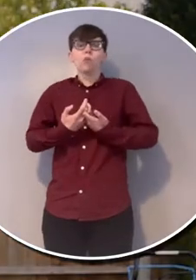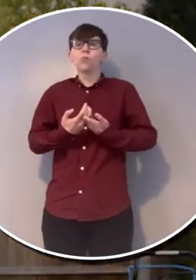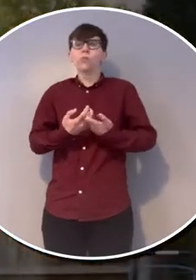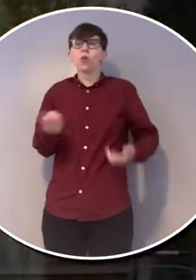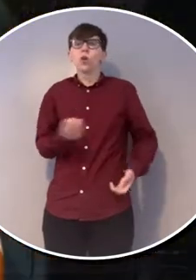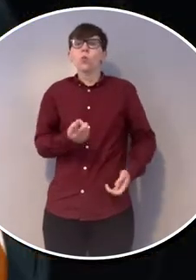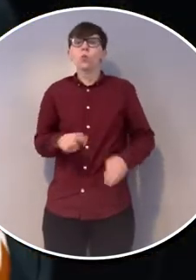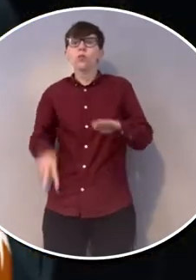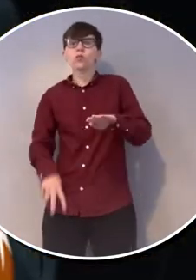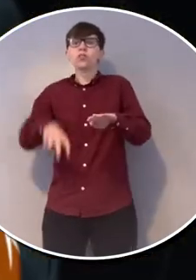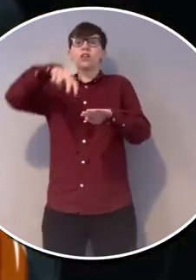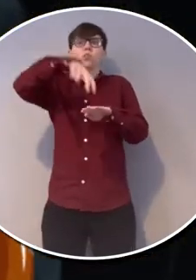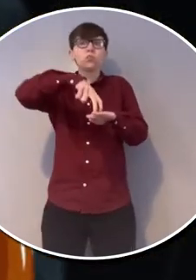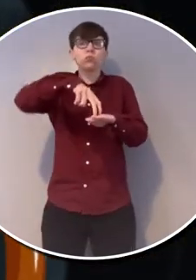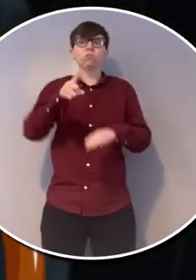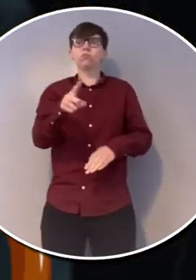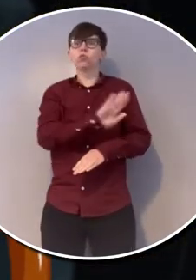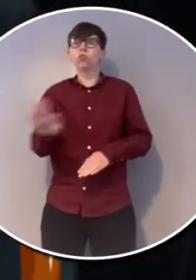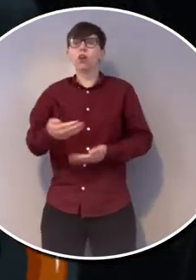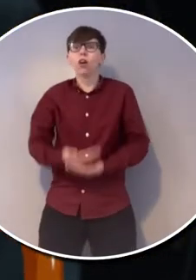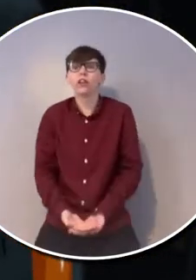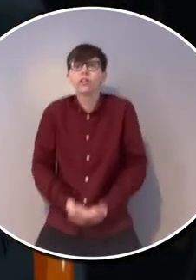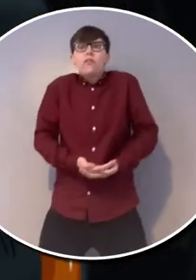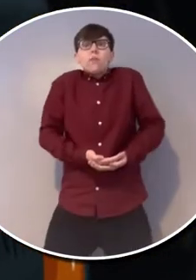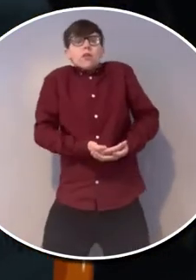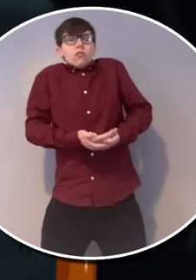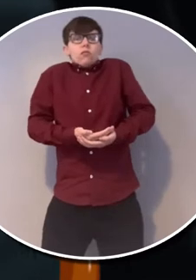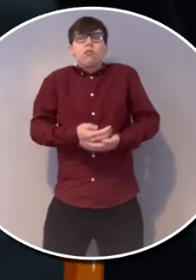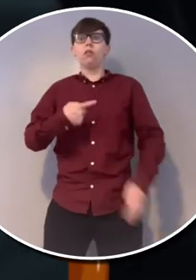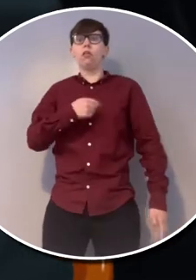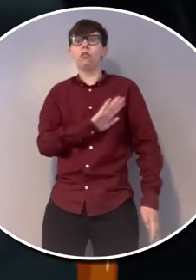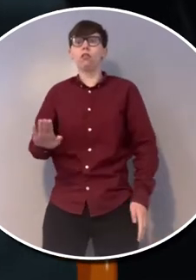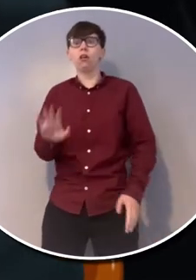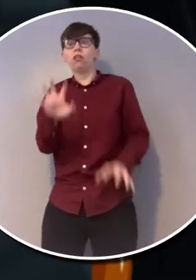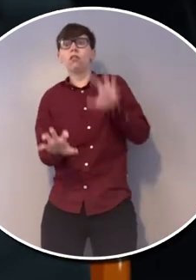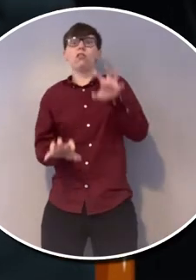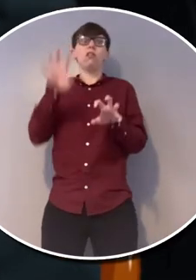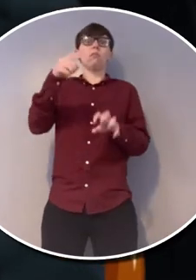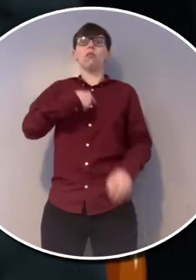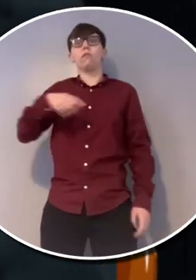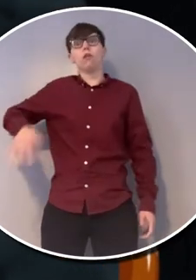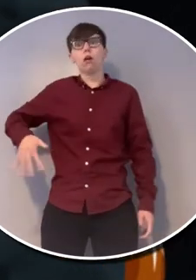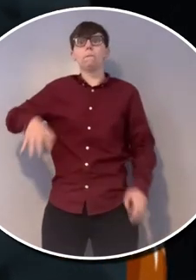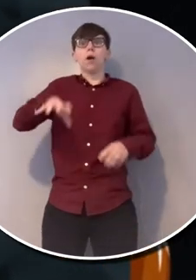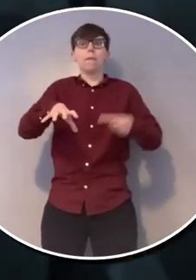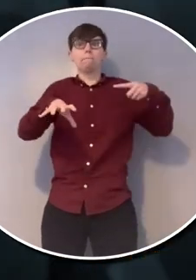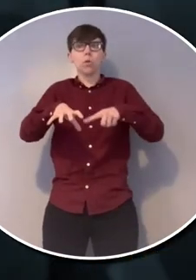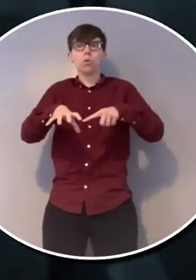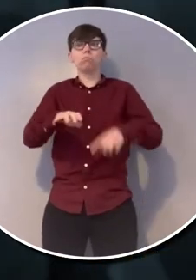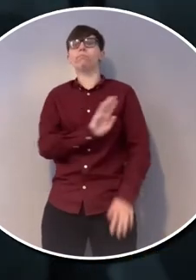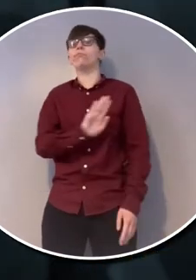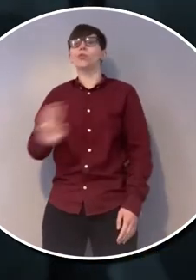And he said, how are we going to get out? said, you can't carry me. And I can't climb because I've hurt my paw.